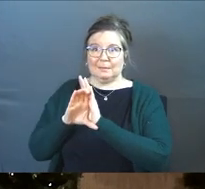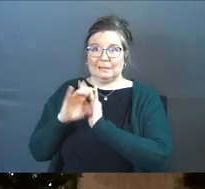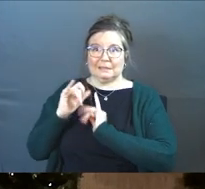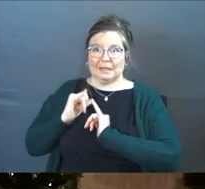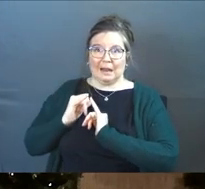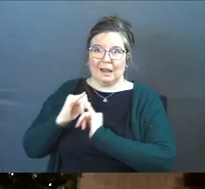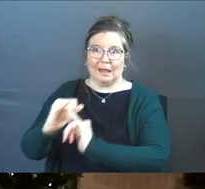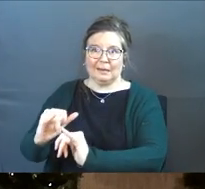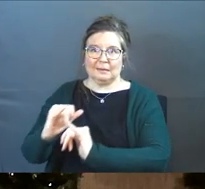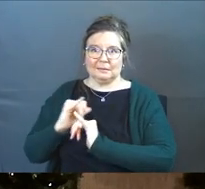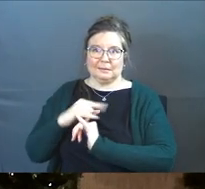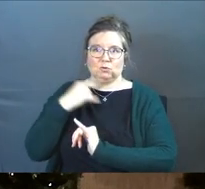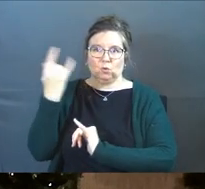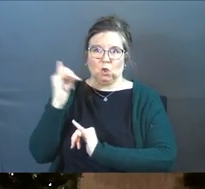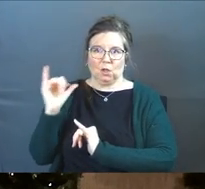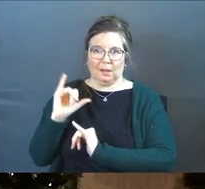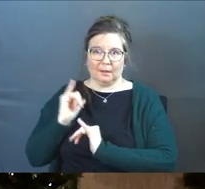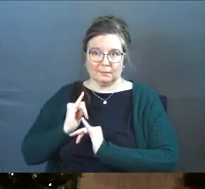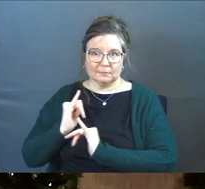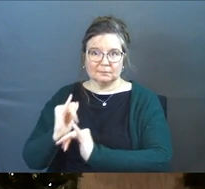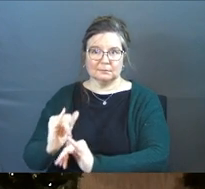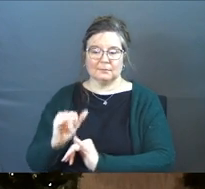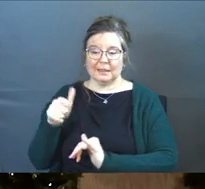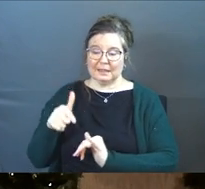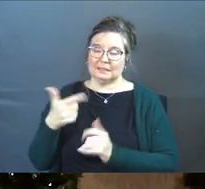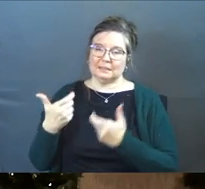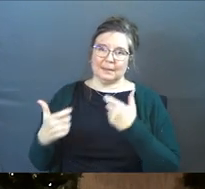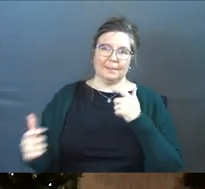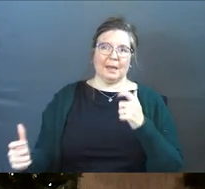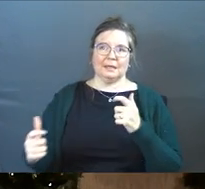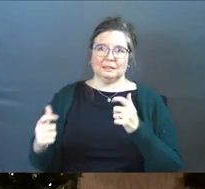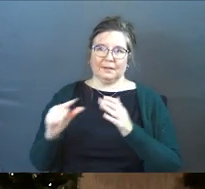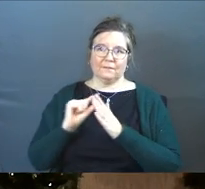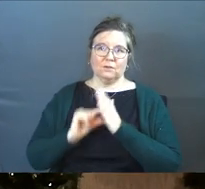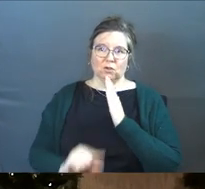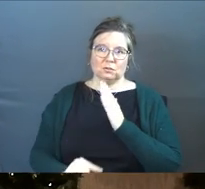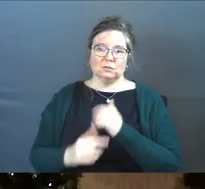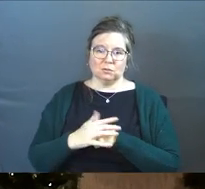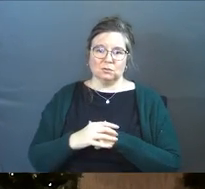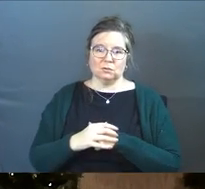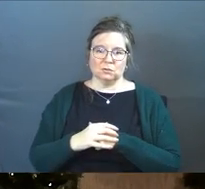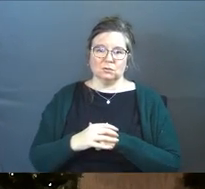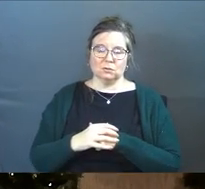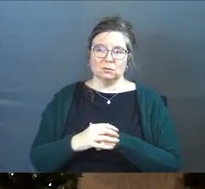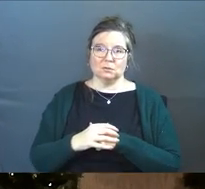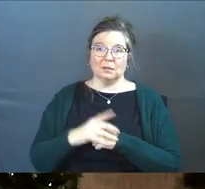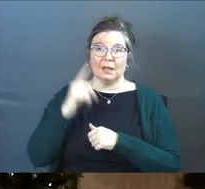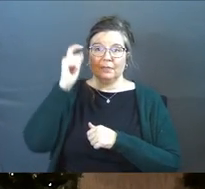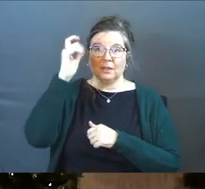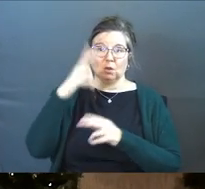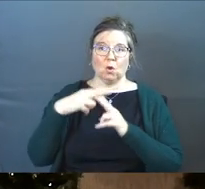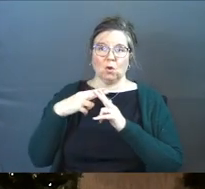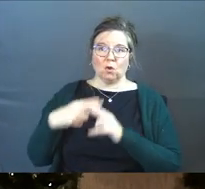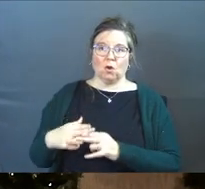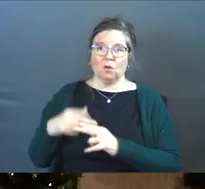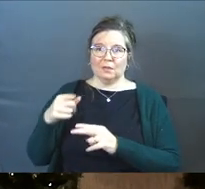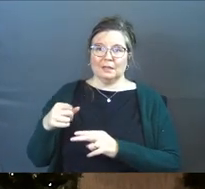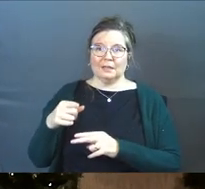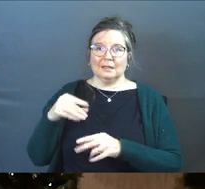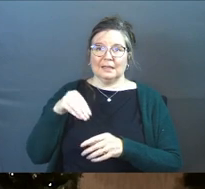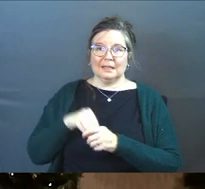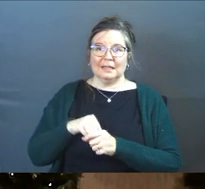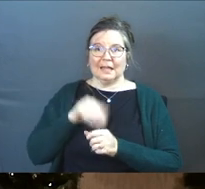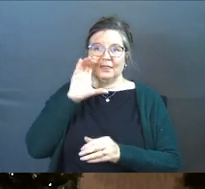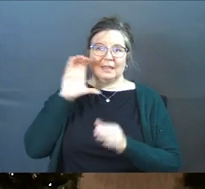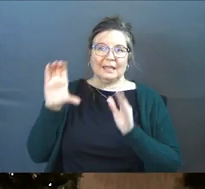likeness. This is a massive verse. Theologians call this in